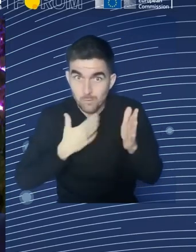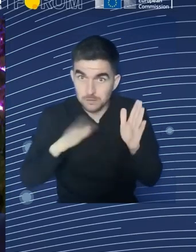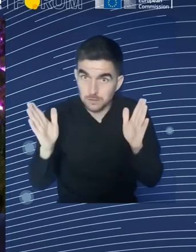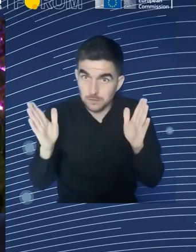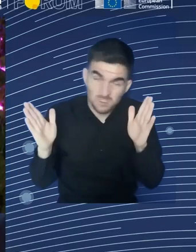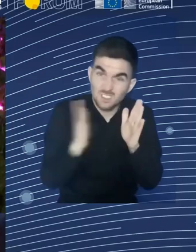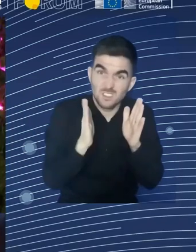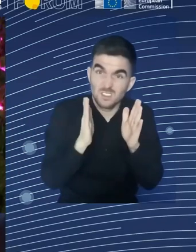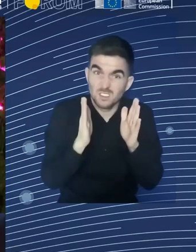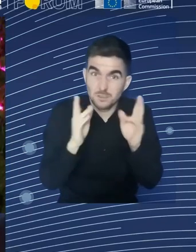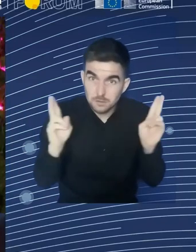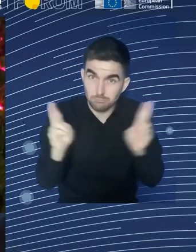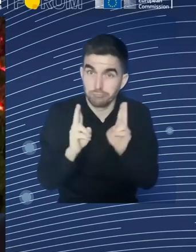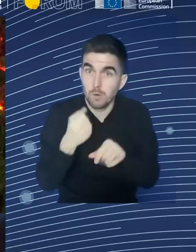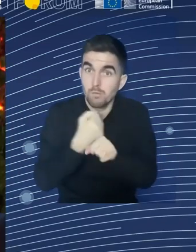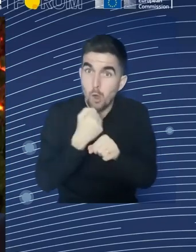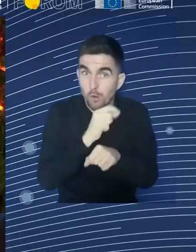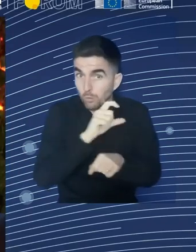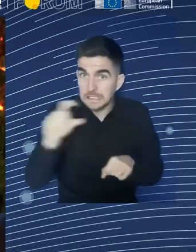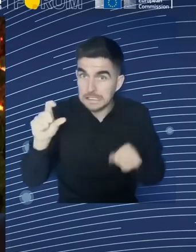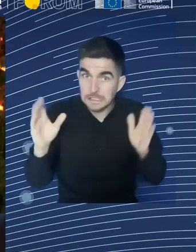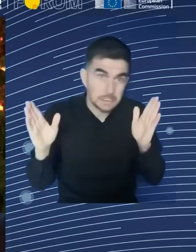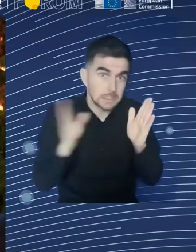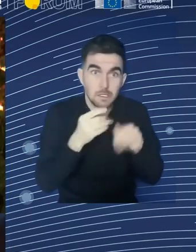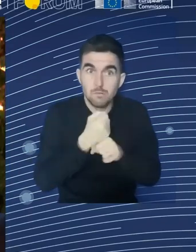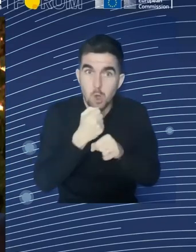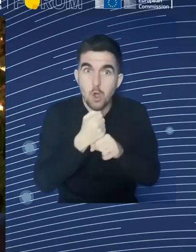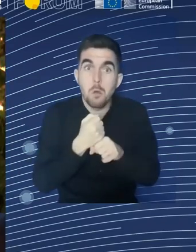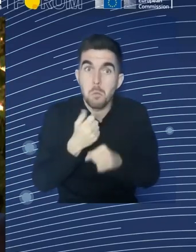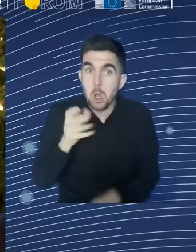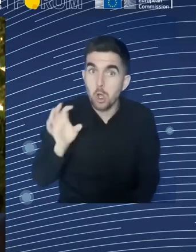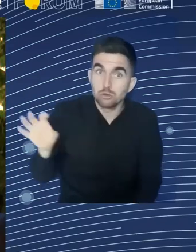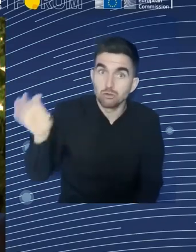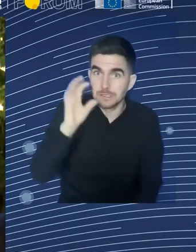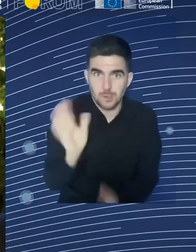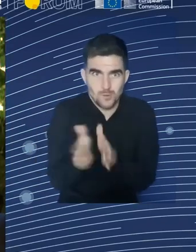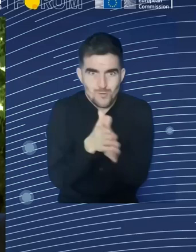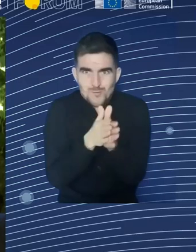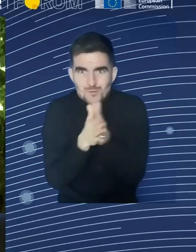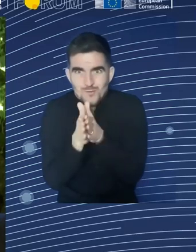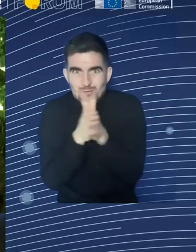important also to take this into account. Yesterday, Chris Pissarides in his